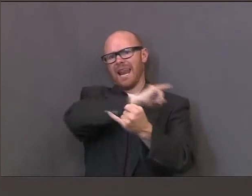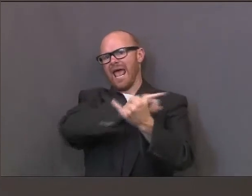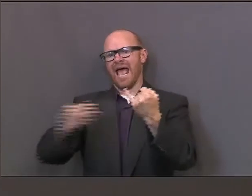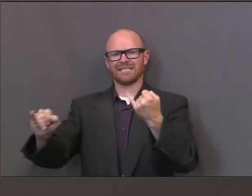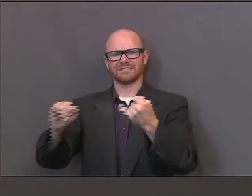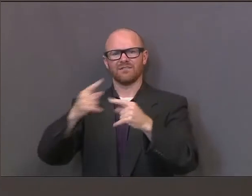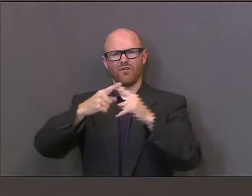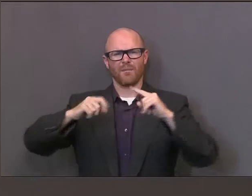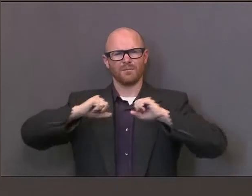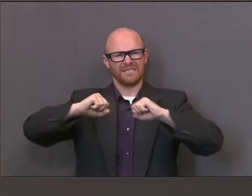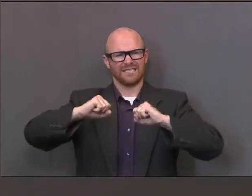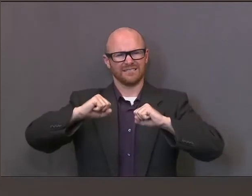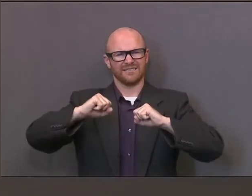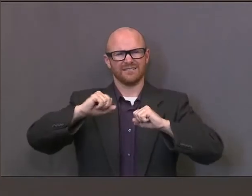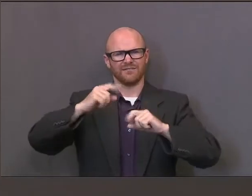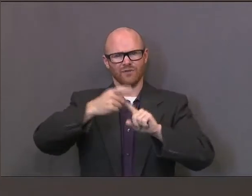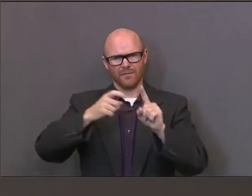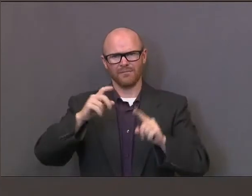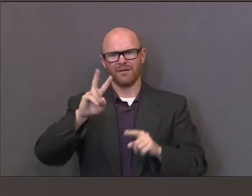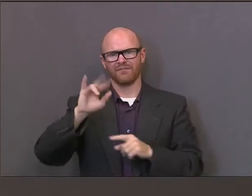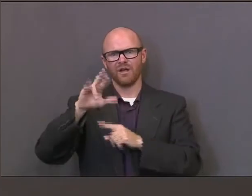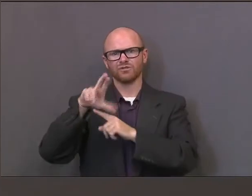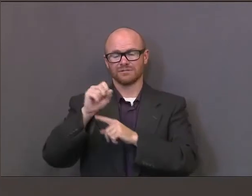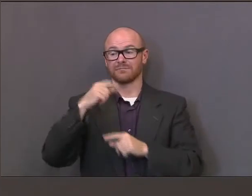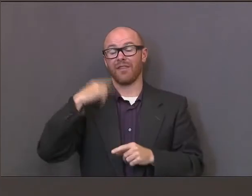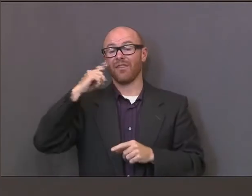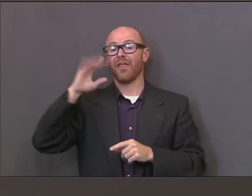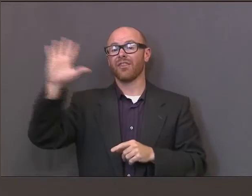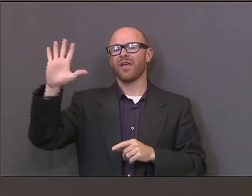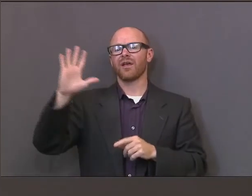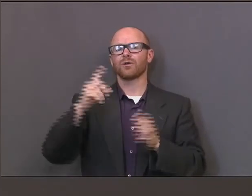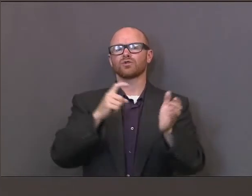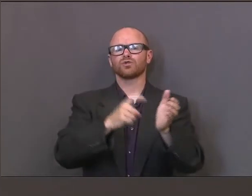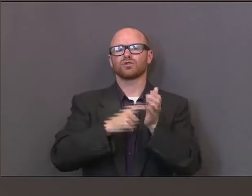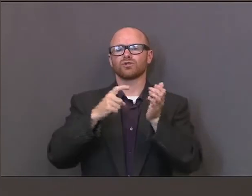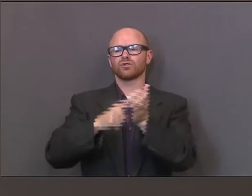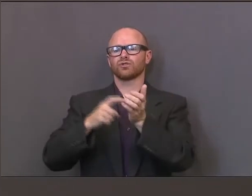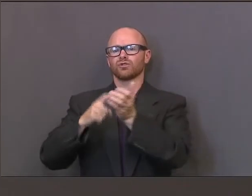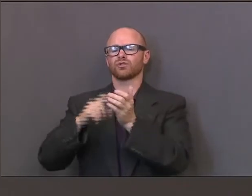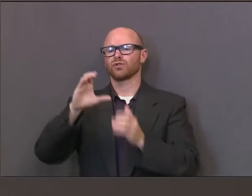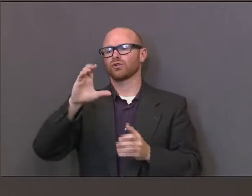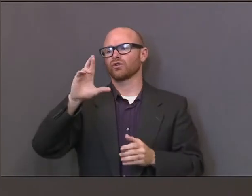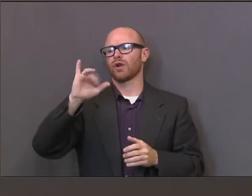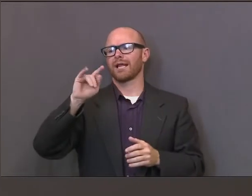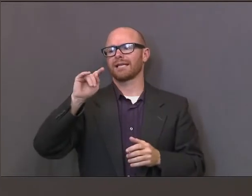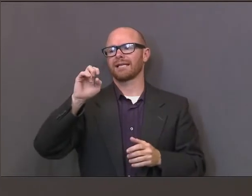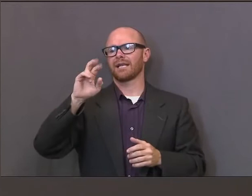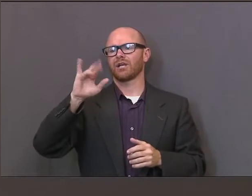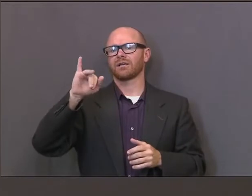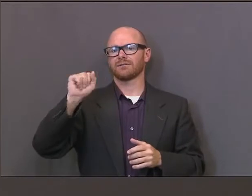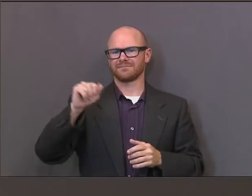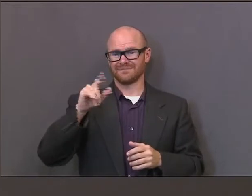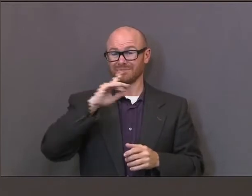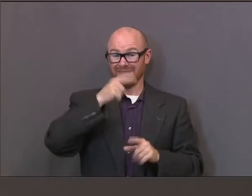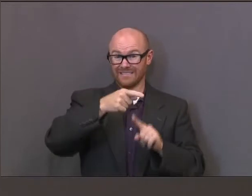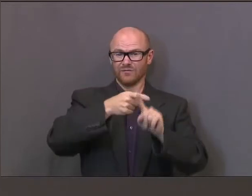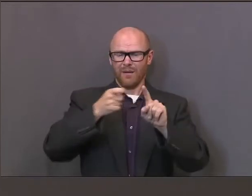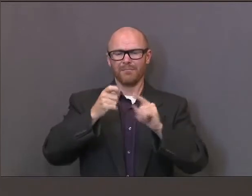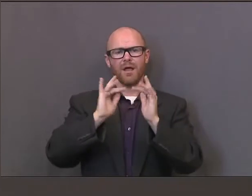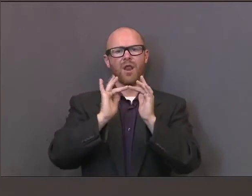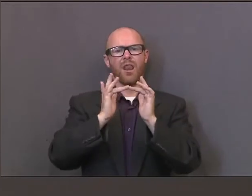virus, and I thought the criteria were quite interesting. This was an article from an online insurance company,